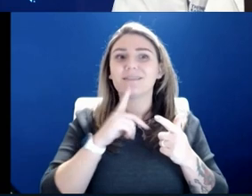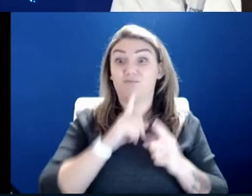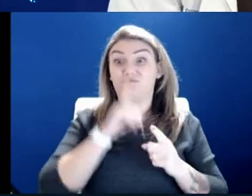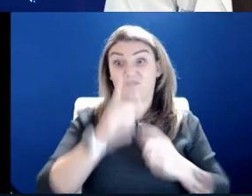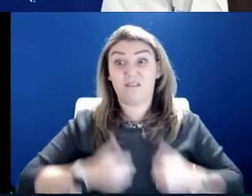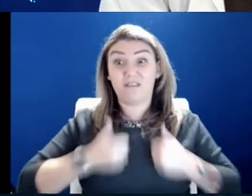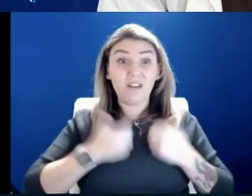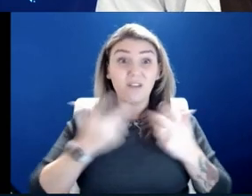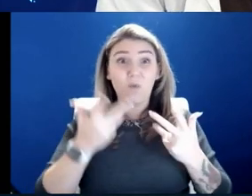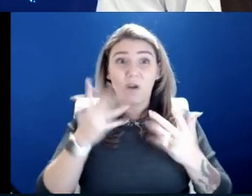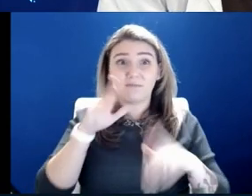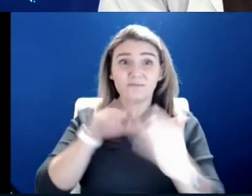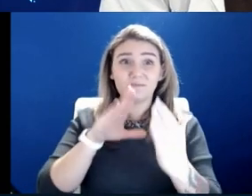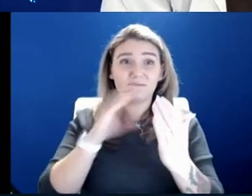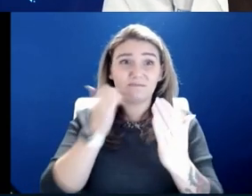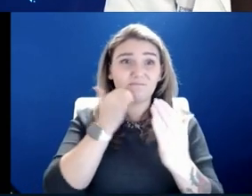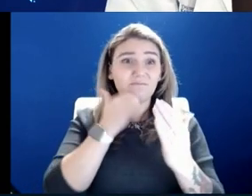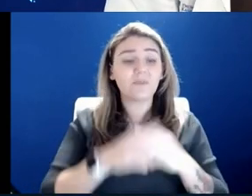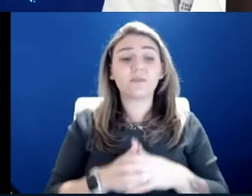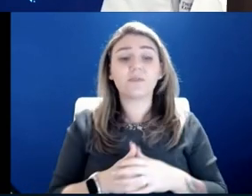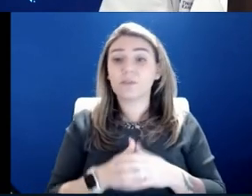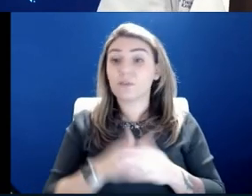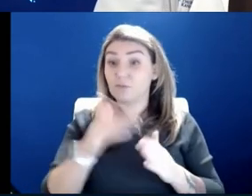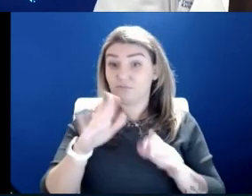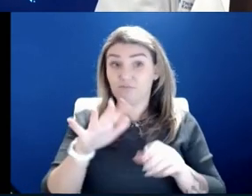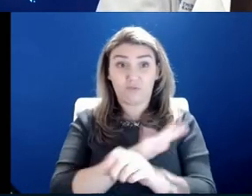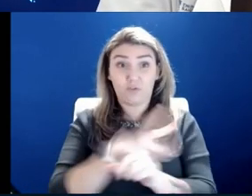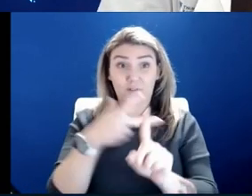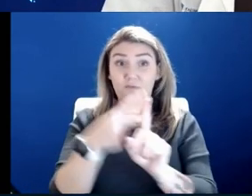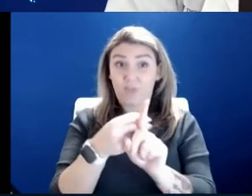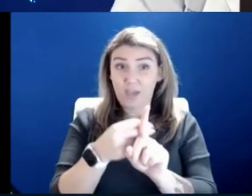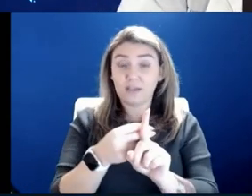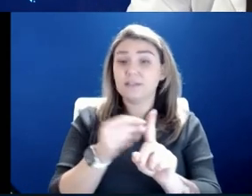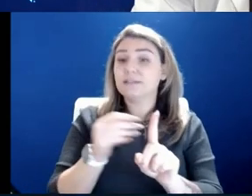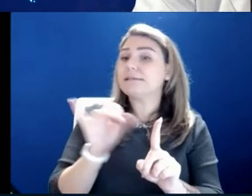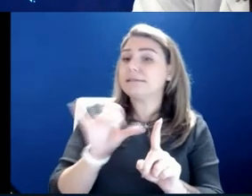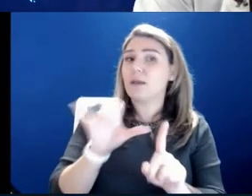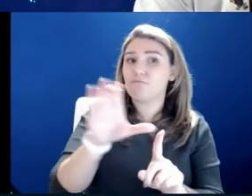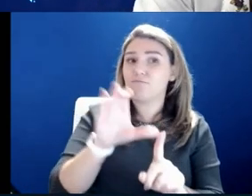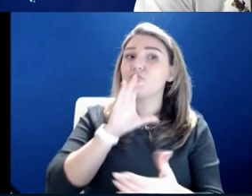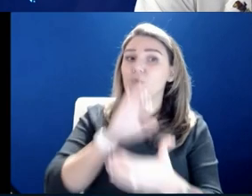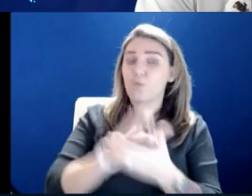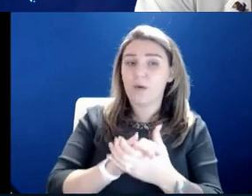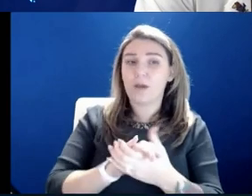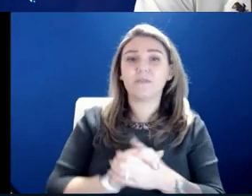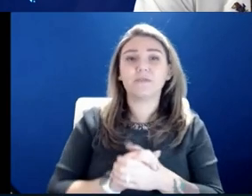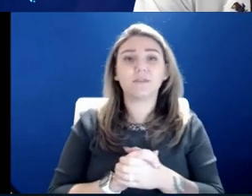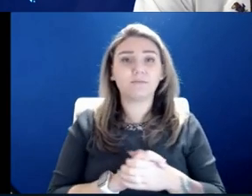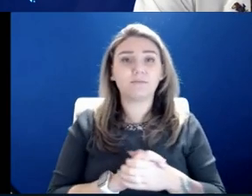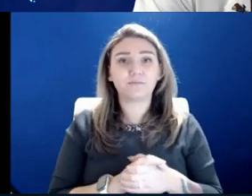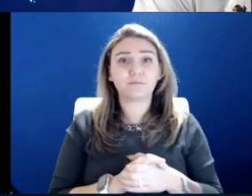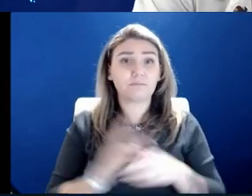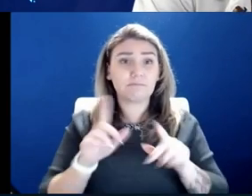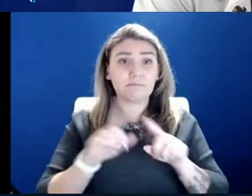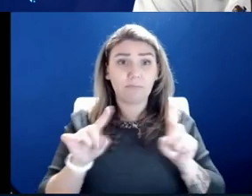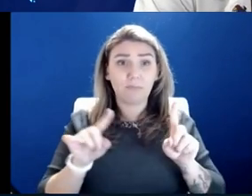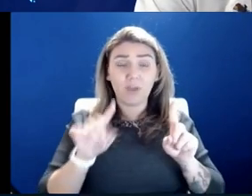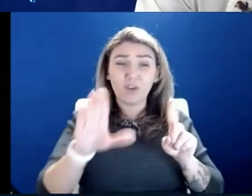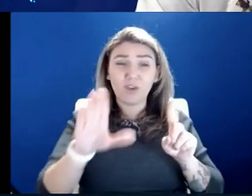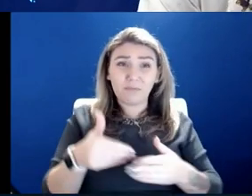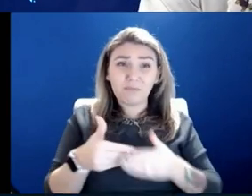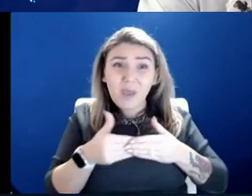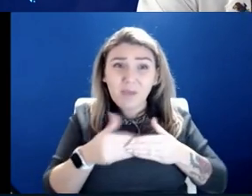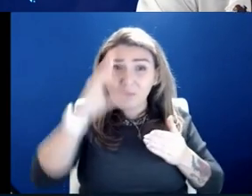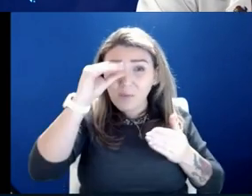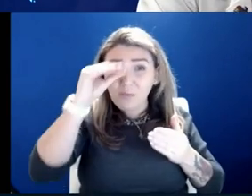we're facing. So you were fully vaccinated and as was your wife and, and, uh, but your eight month baby boy was not, how are you and